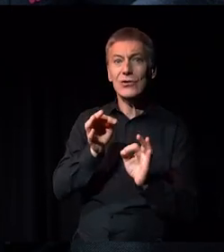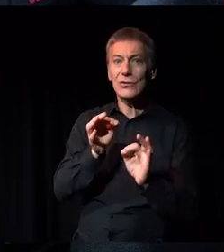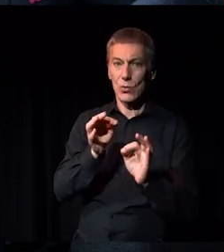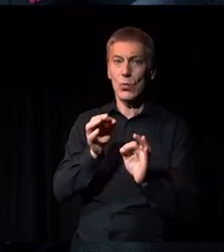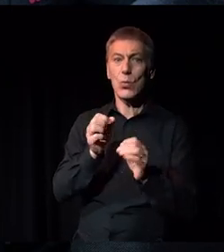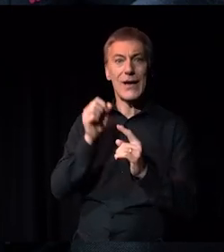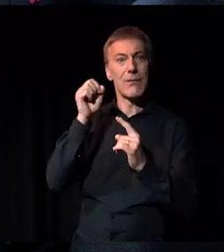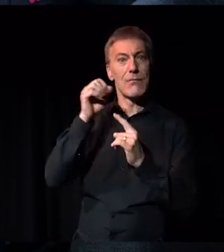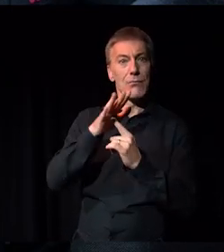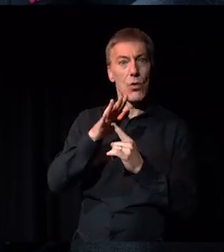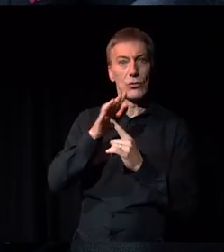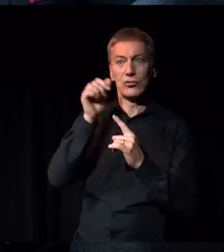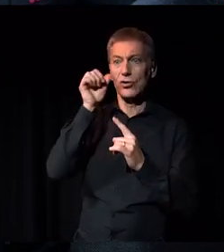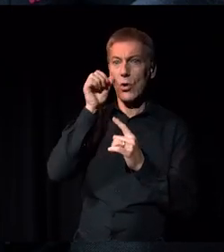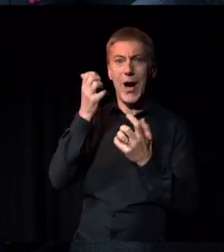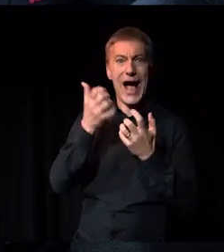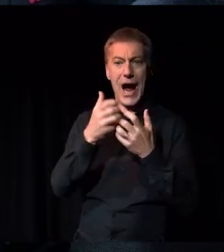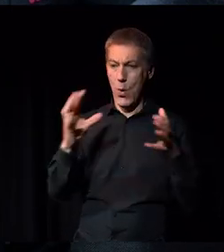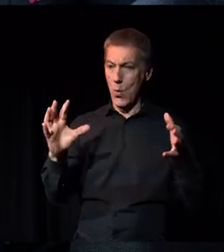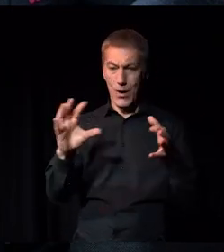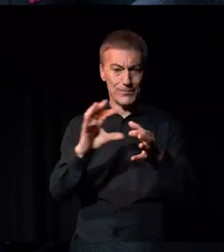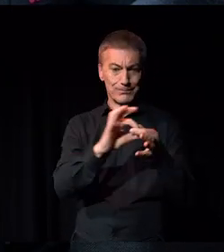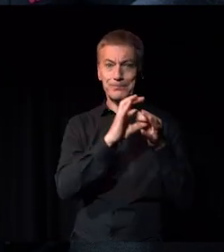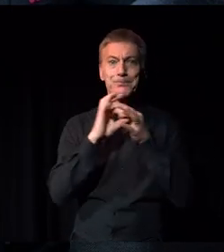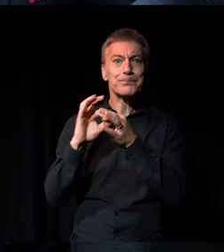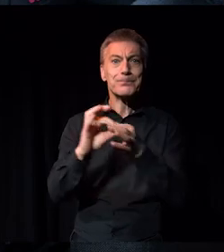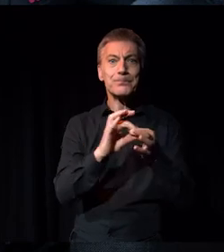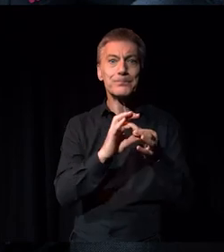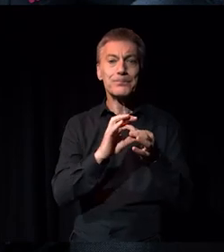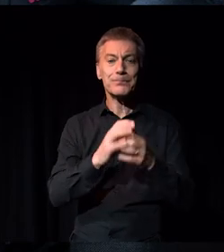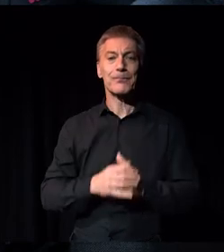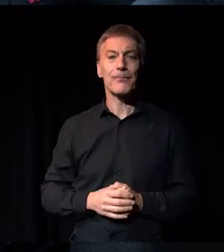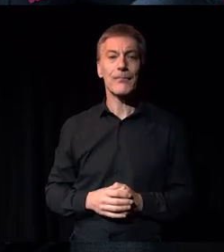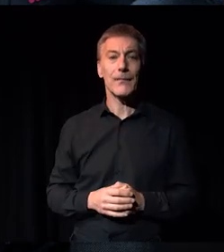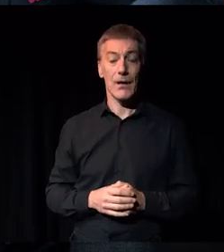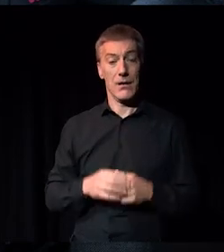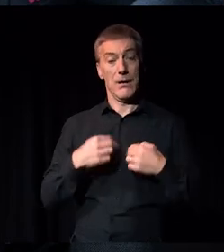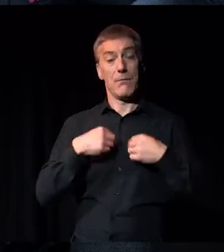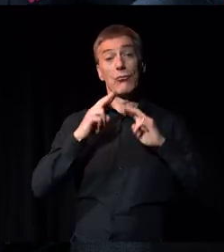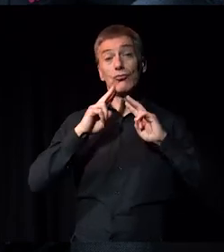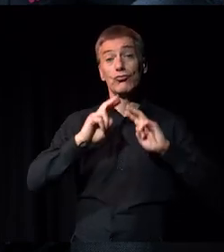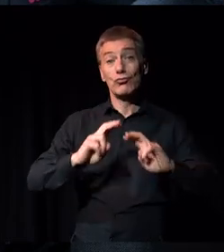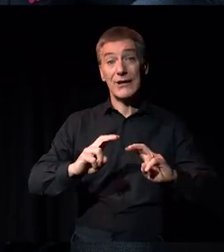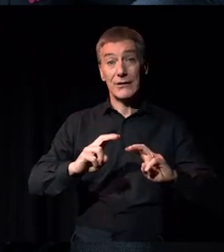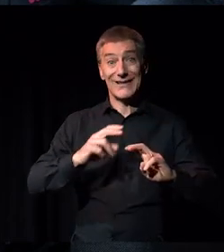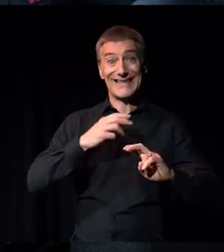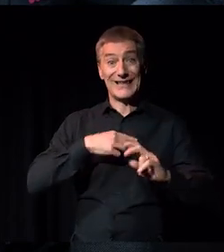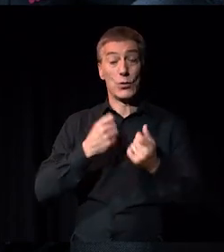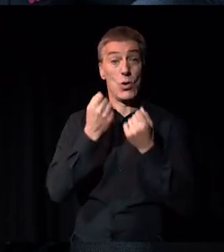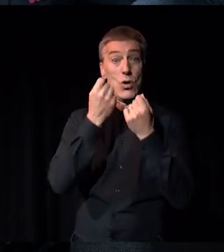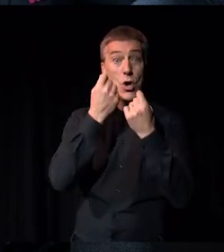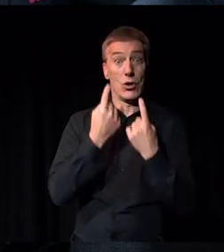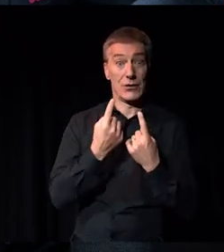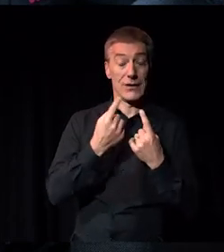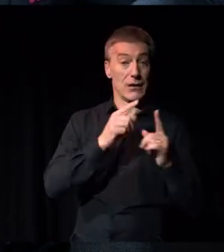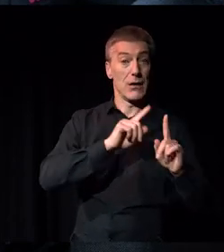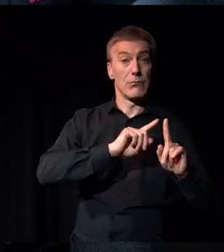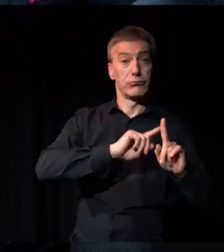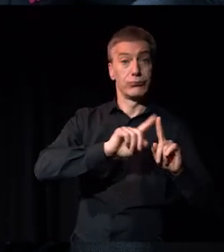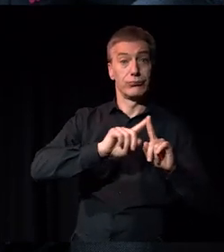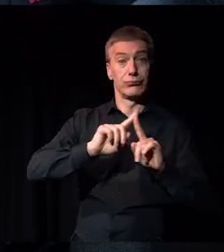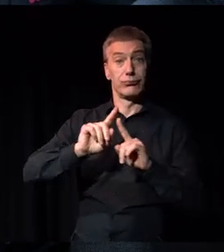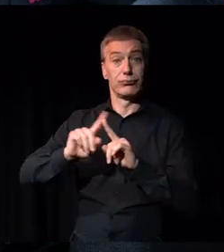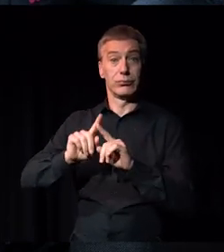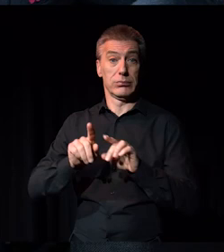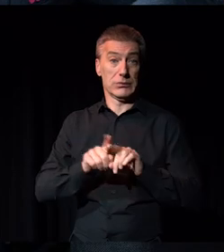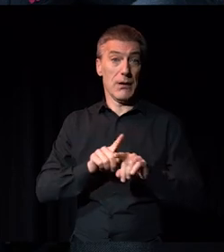to understand how all of these things work together. So the research had to understand all of these different things all at the same time